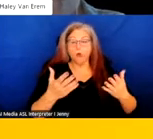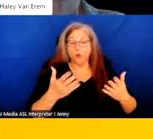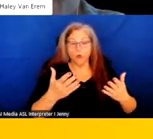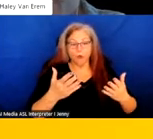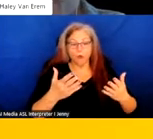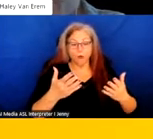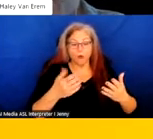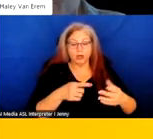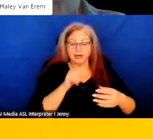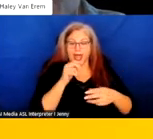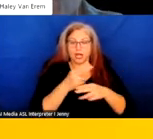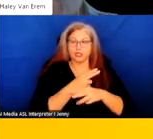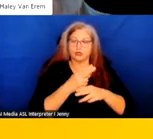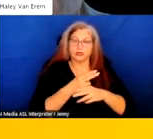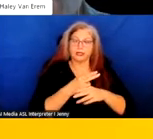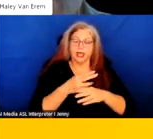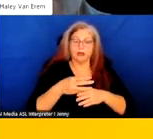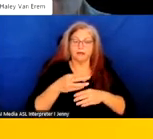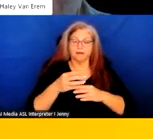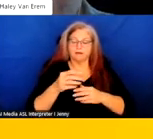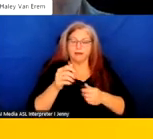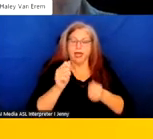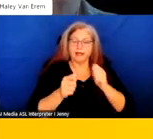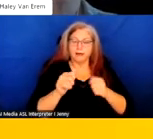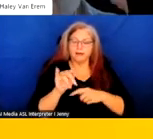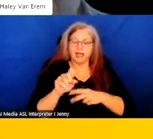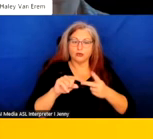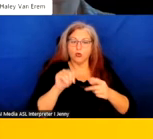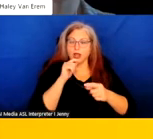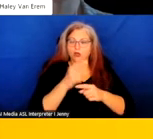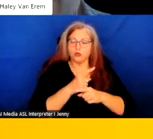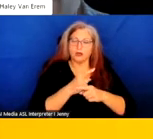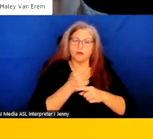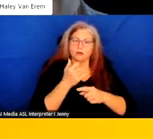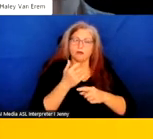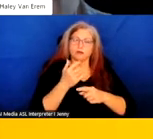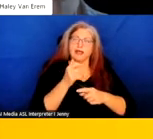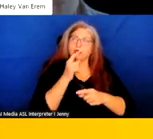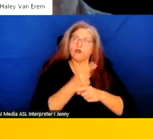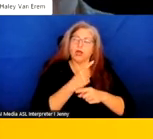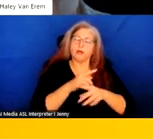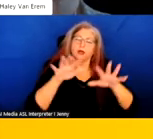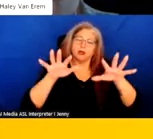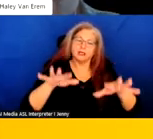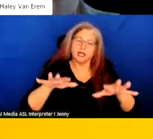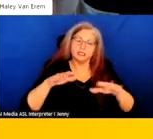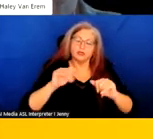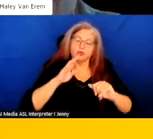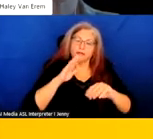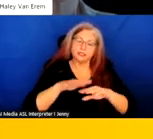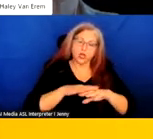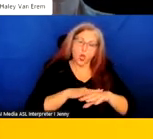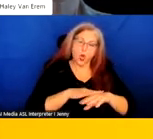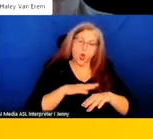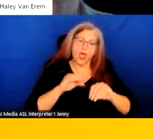you know, not using adaptive aids, or not using proper de-escalation techniques like speaking slowly and calmly. Those could